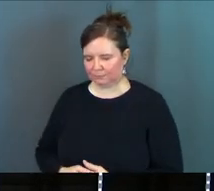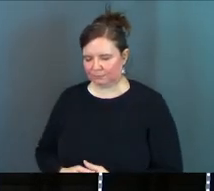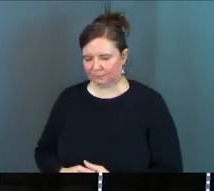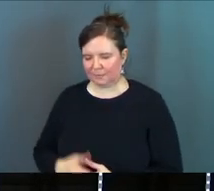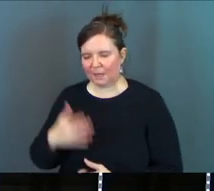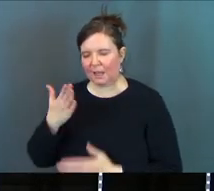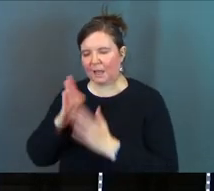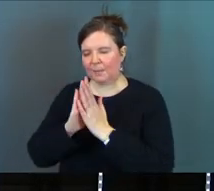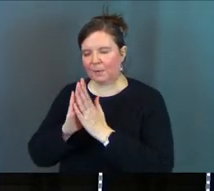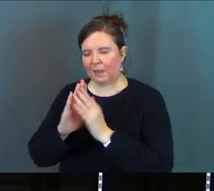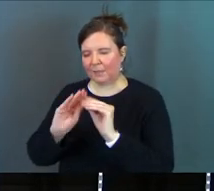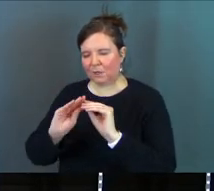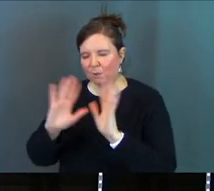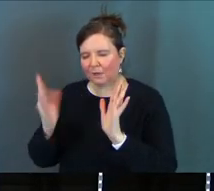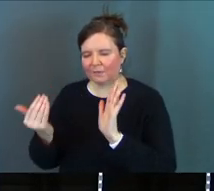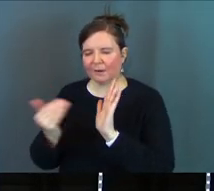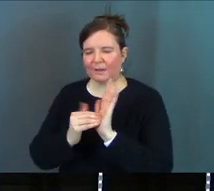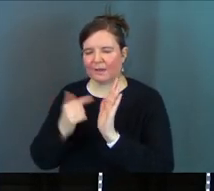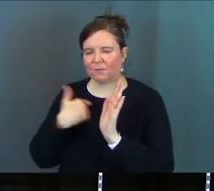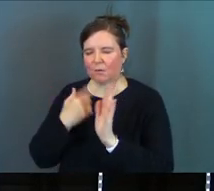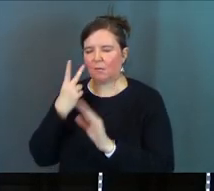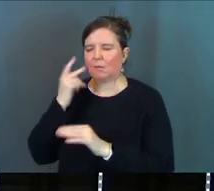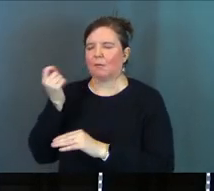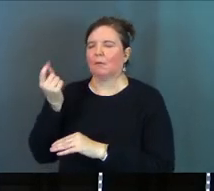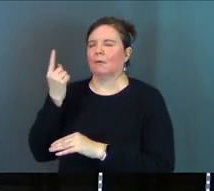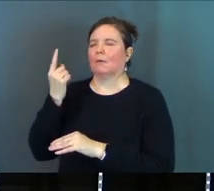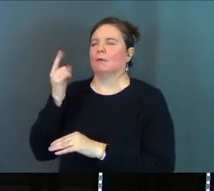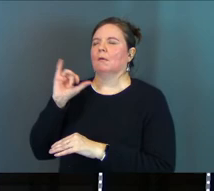God I pray that you clarify it again for us